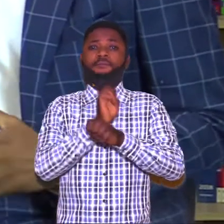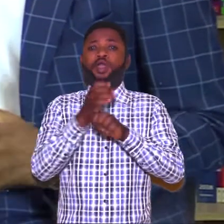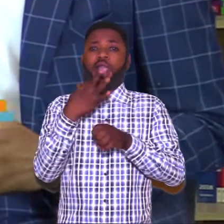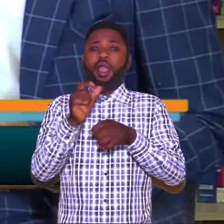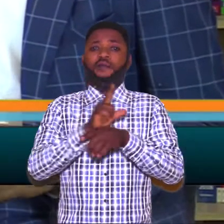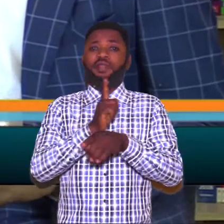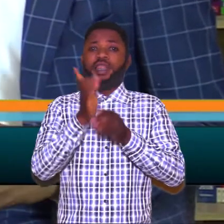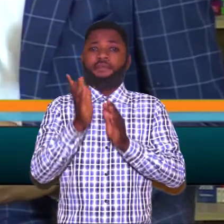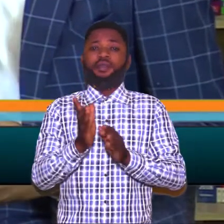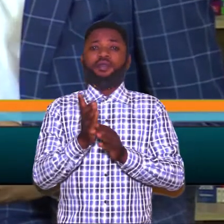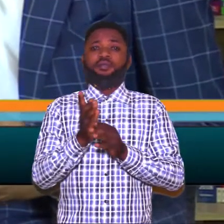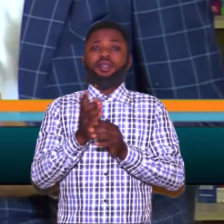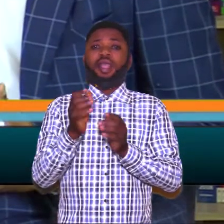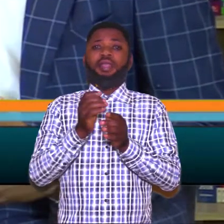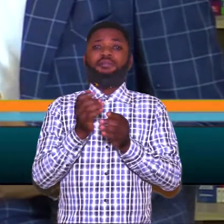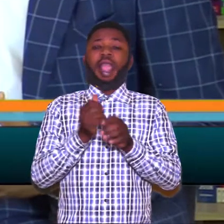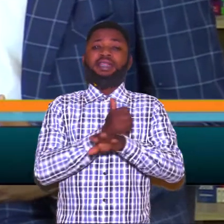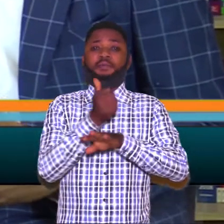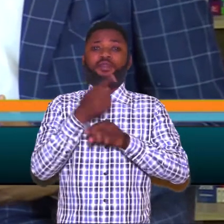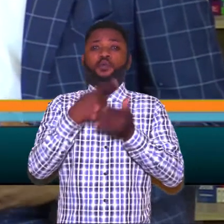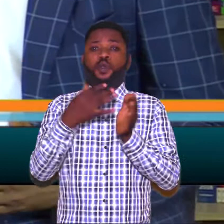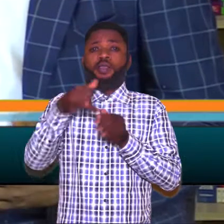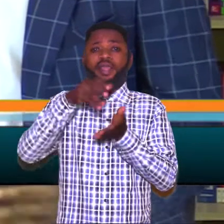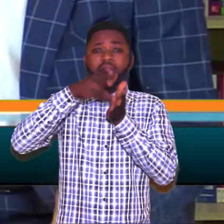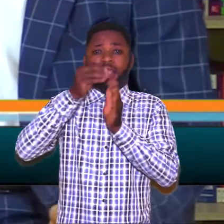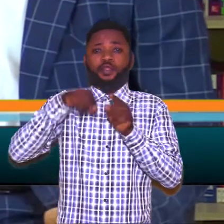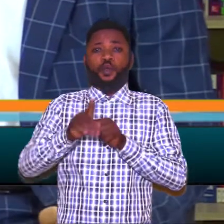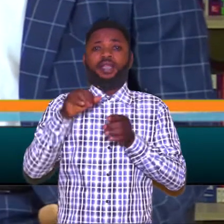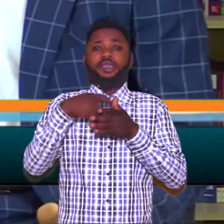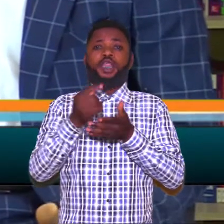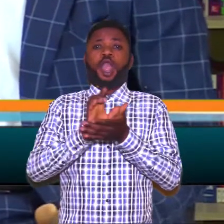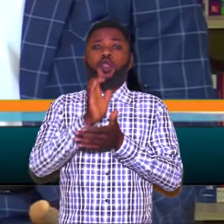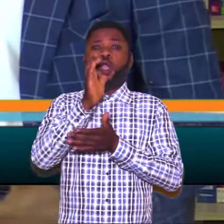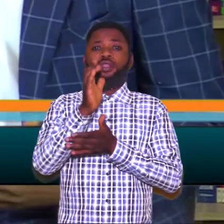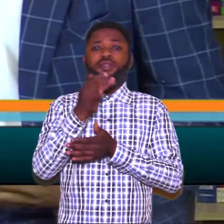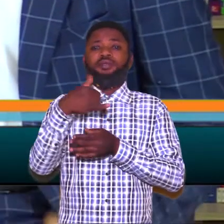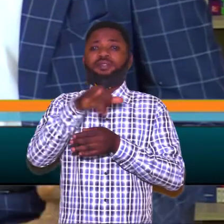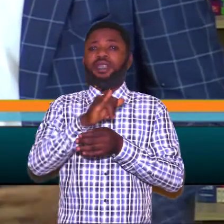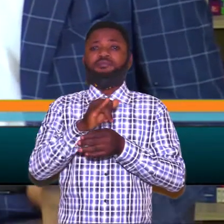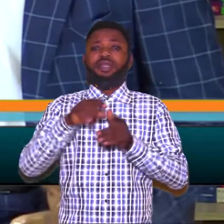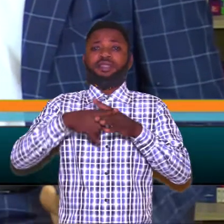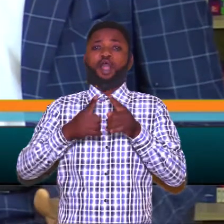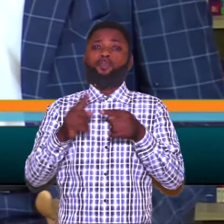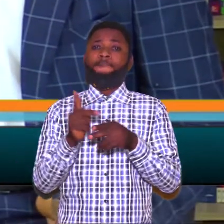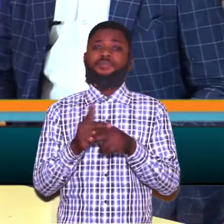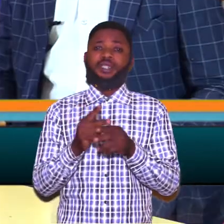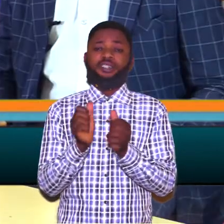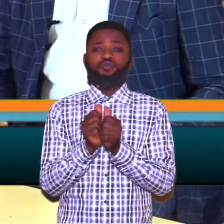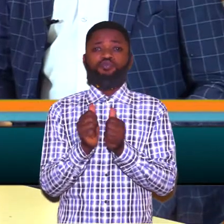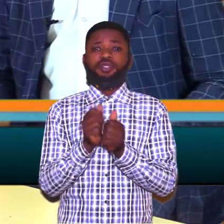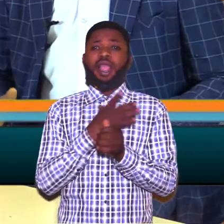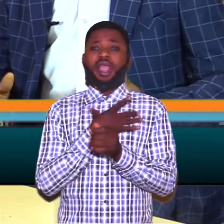of labor. labor. Establishing, deserting the land while in the college. They start to practice it.